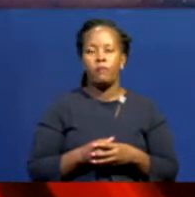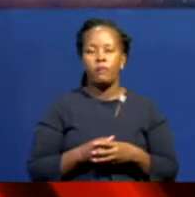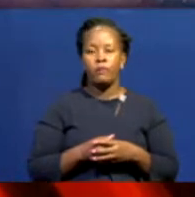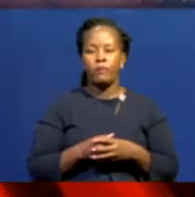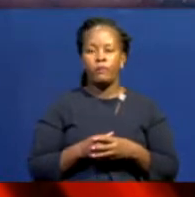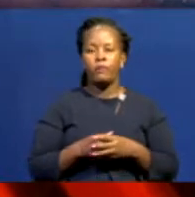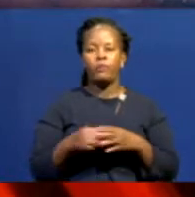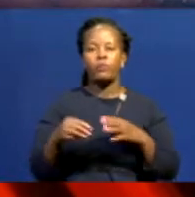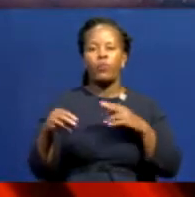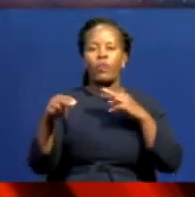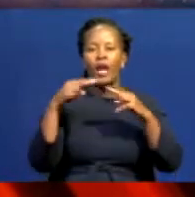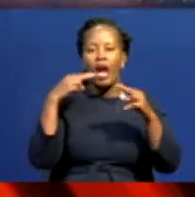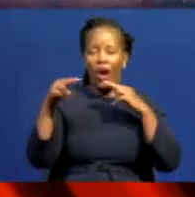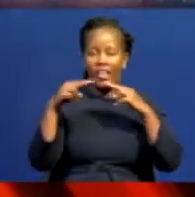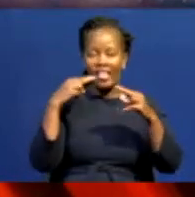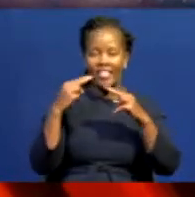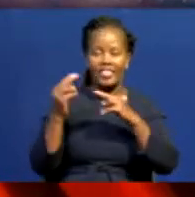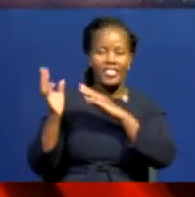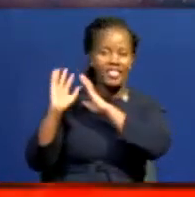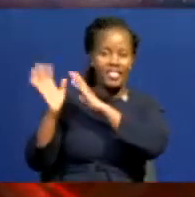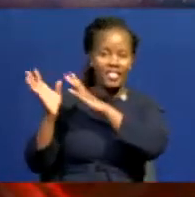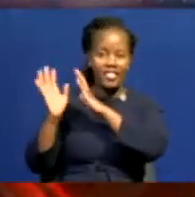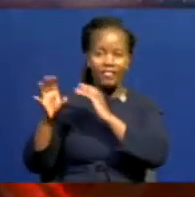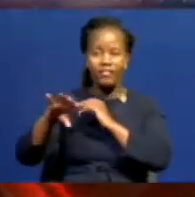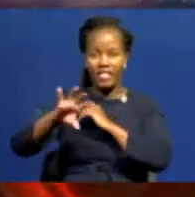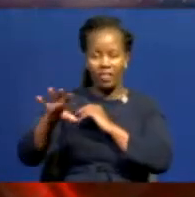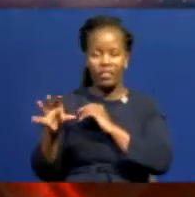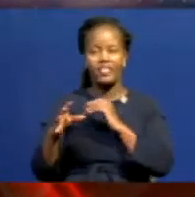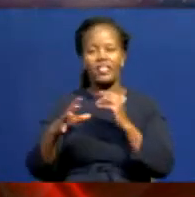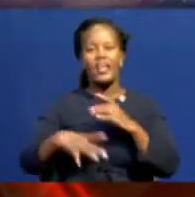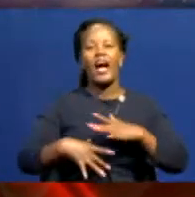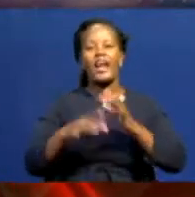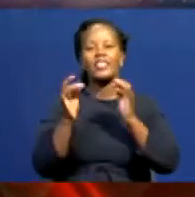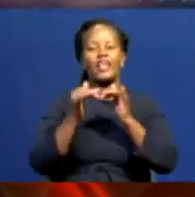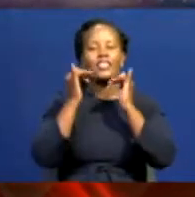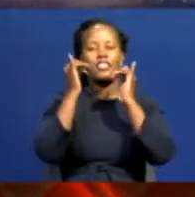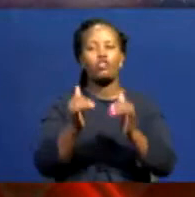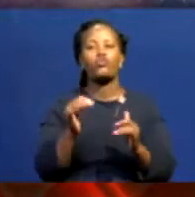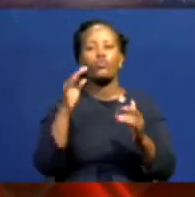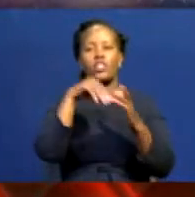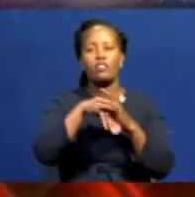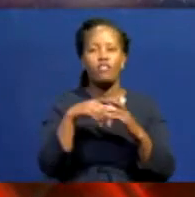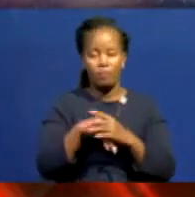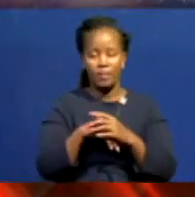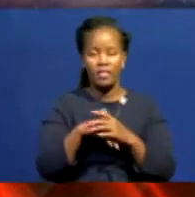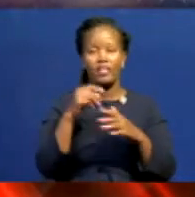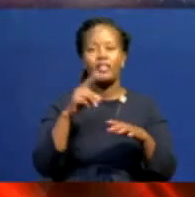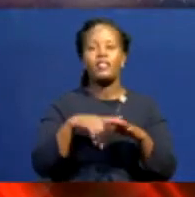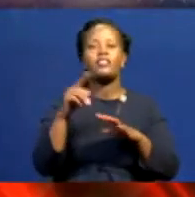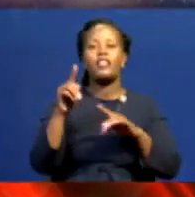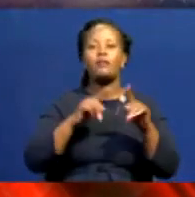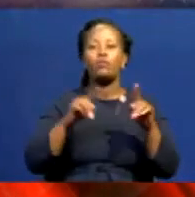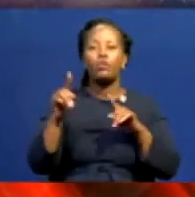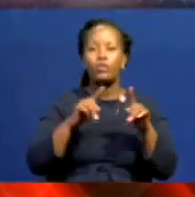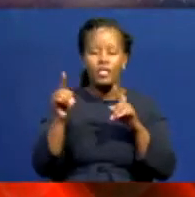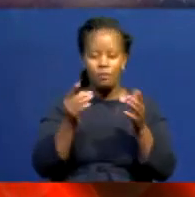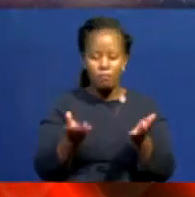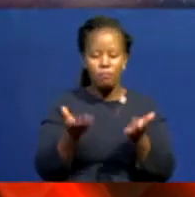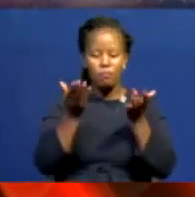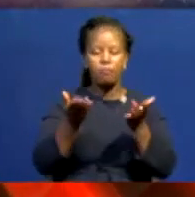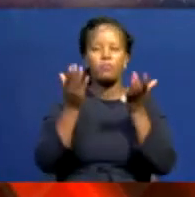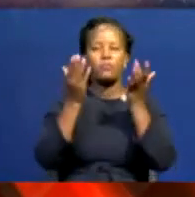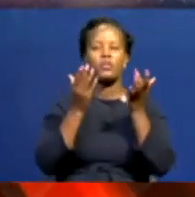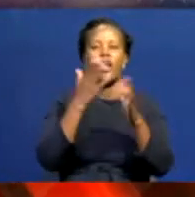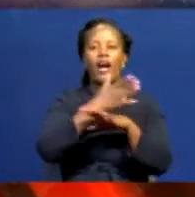A number of hotels in Kilifi County are attracting new investments as tourism activities peak up to pre-COVID levels. The new investments